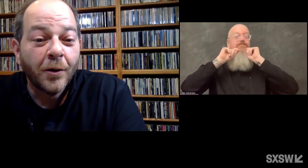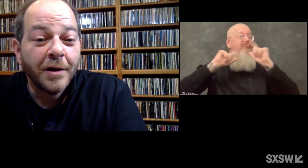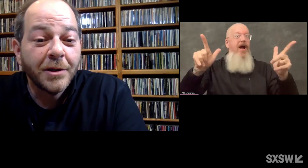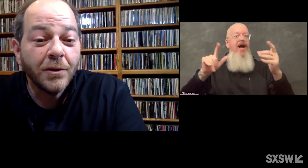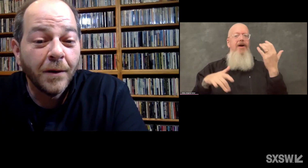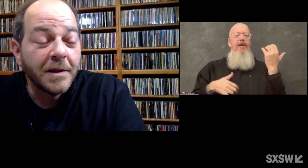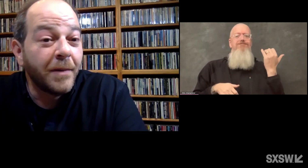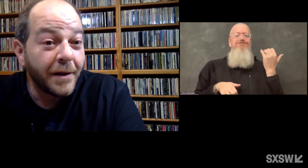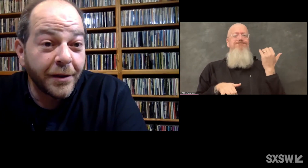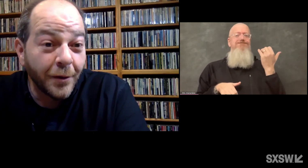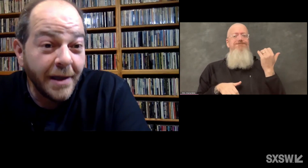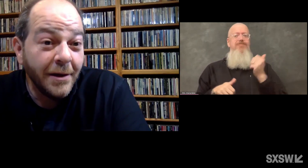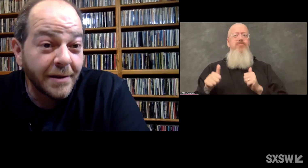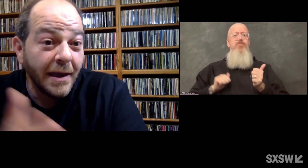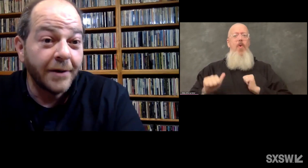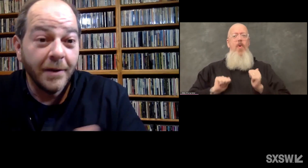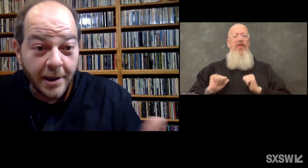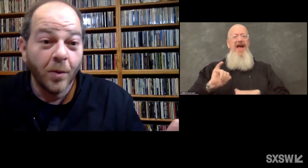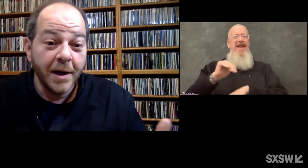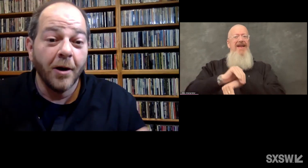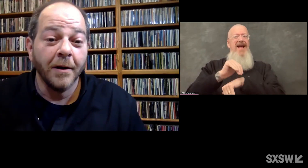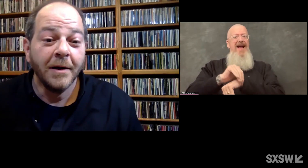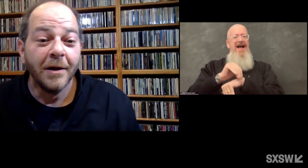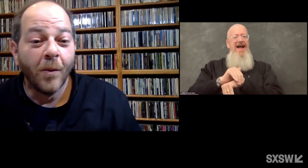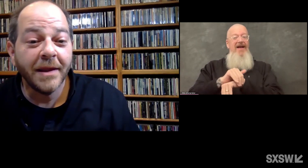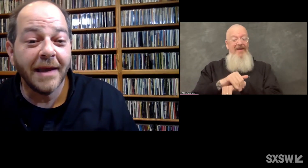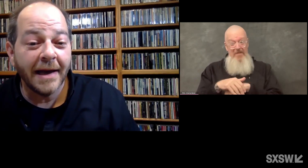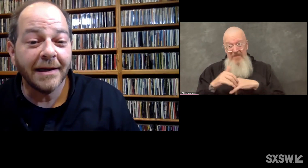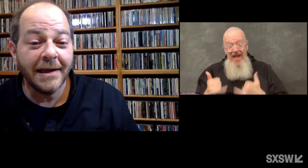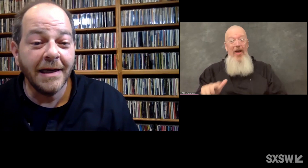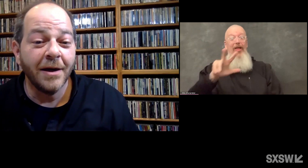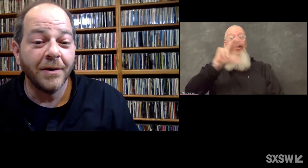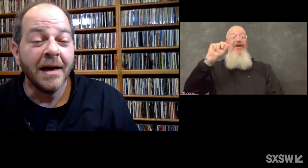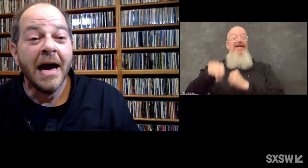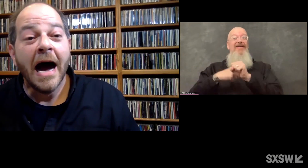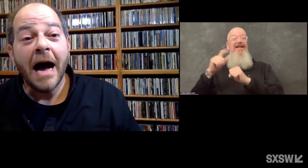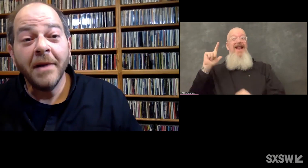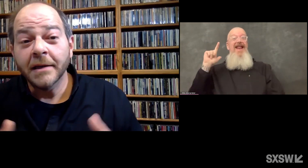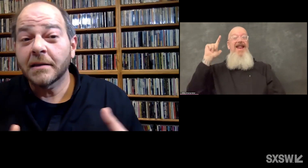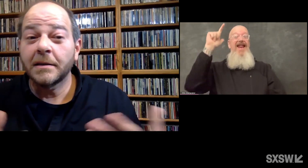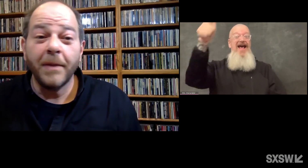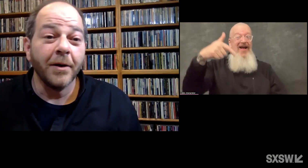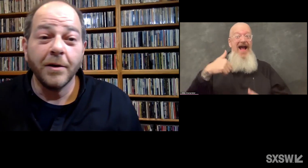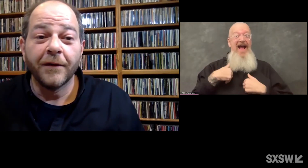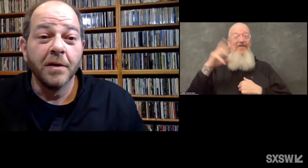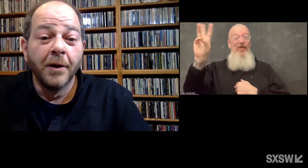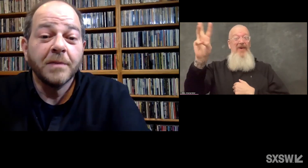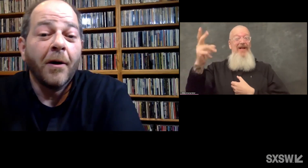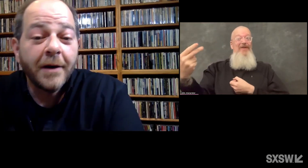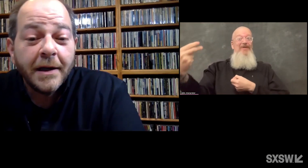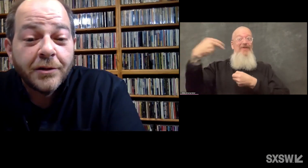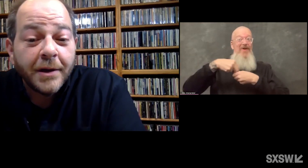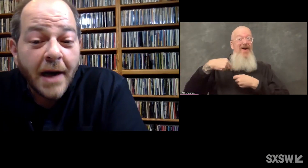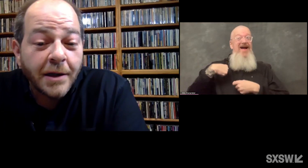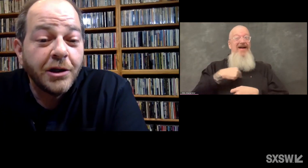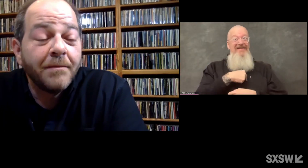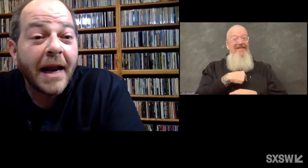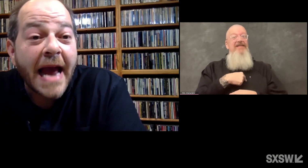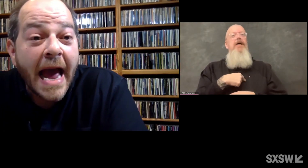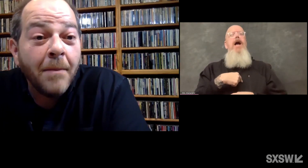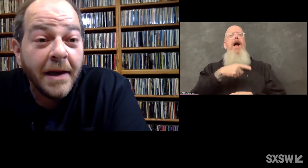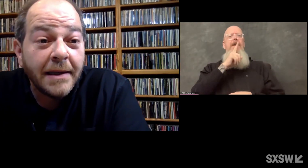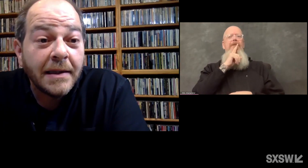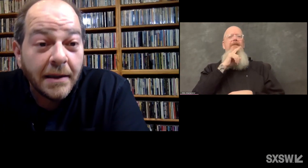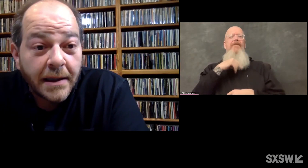at Auditorium Shores. But 30 years later, here we are with that keynote. I'm going to spare you for the most part an introduction,